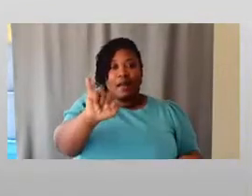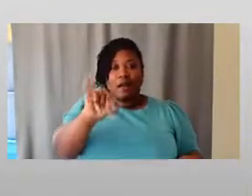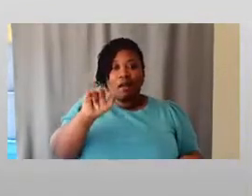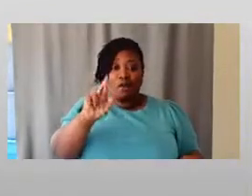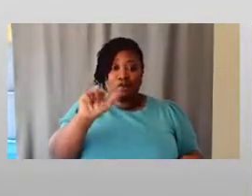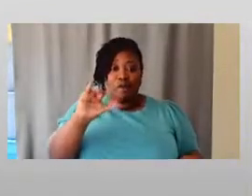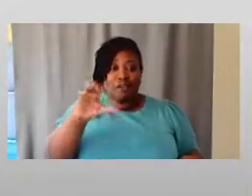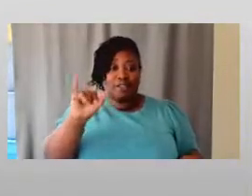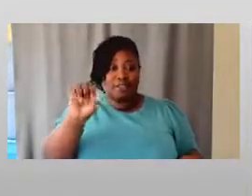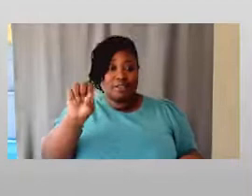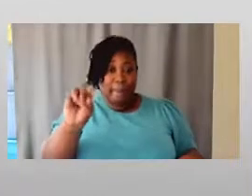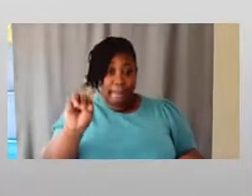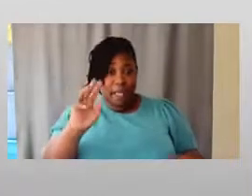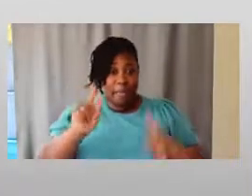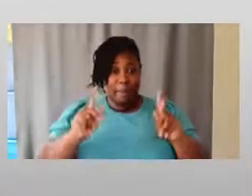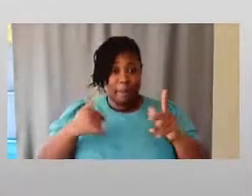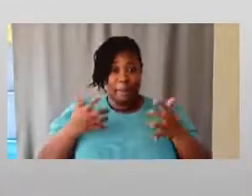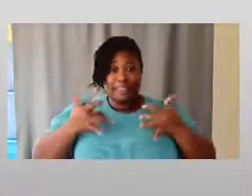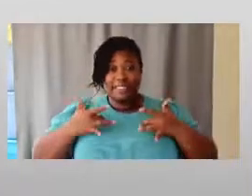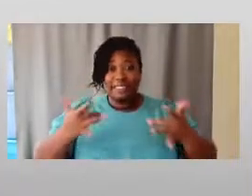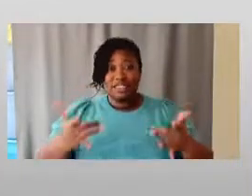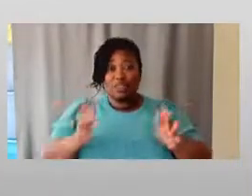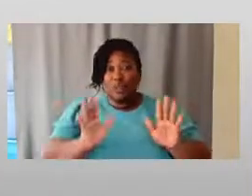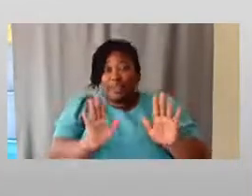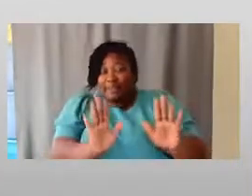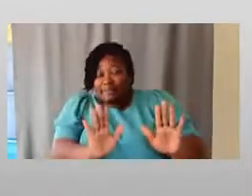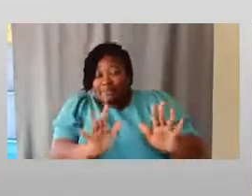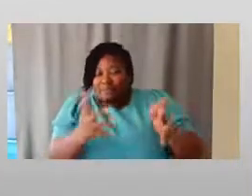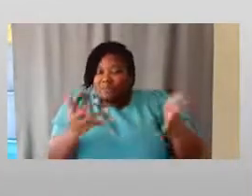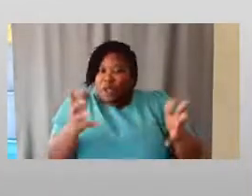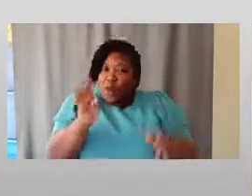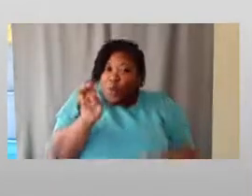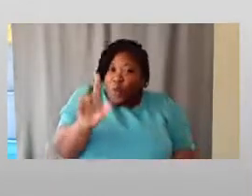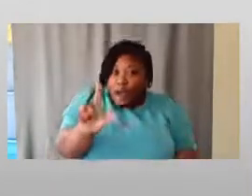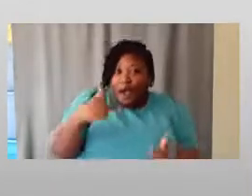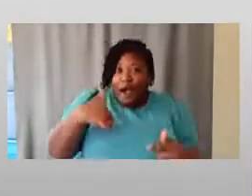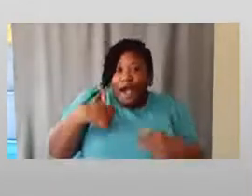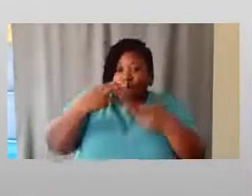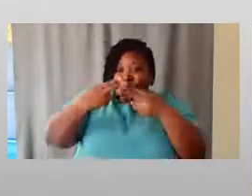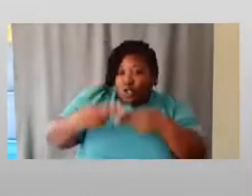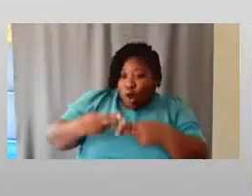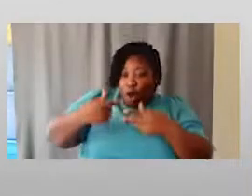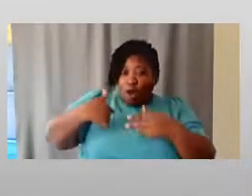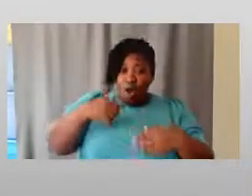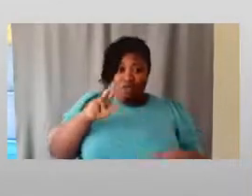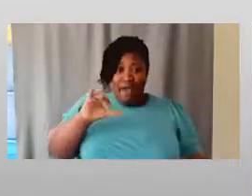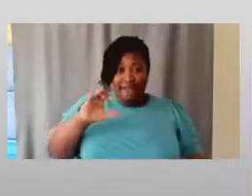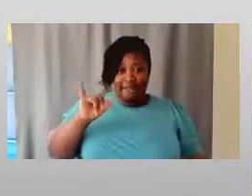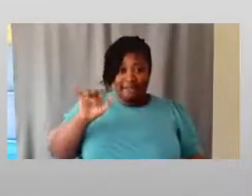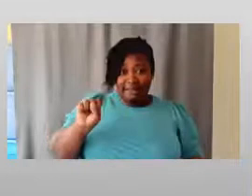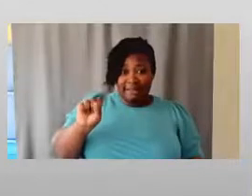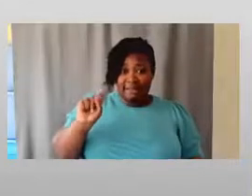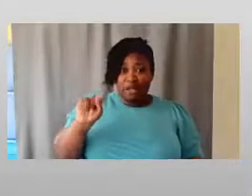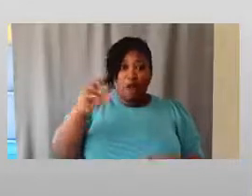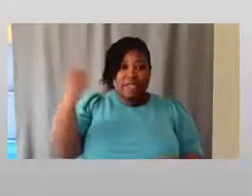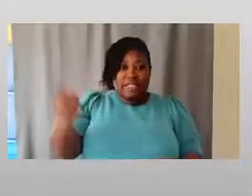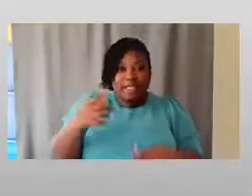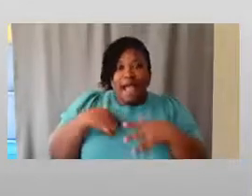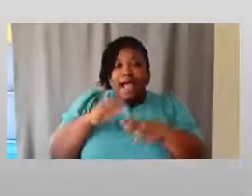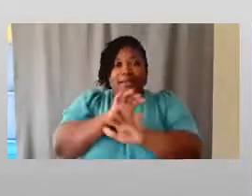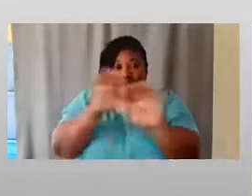tend to shy away from, oh, well, I got called a racist. Something I did was racist or something I did was ableist.